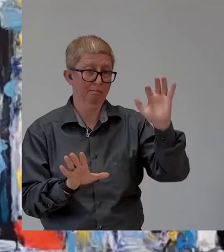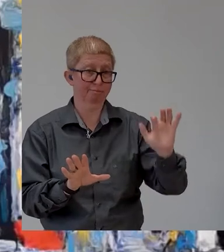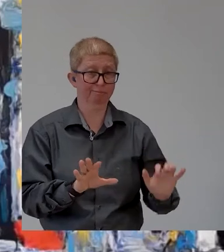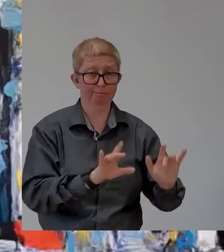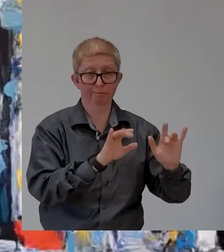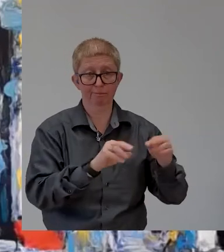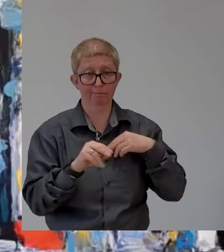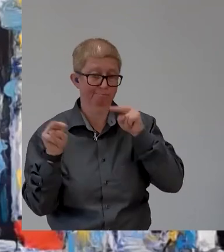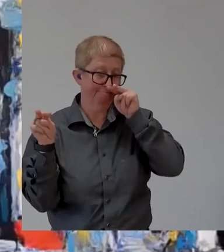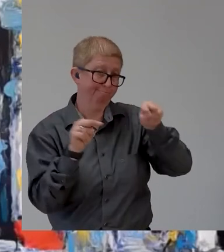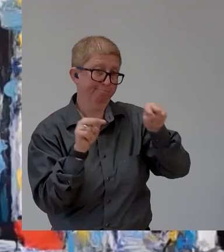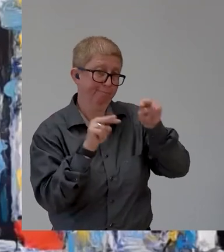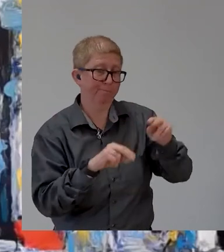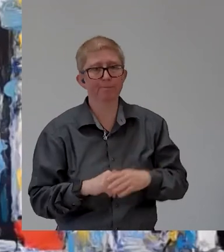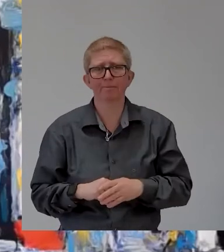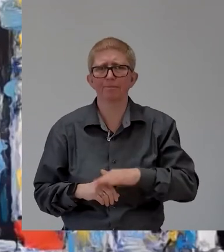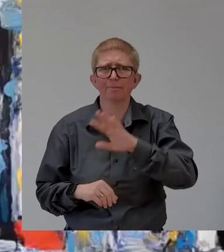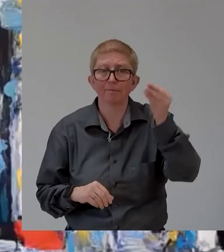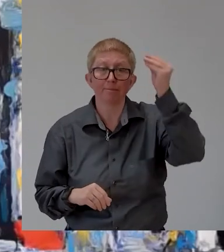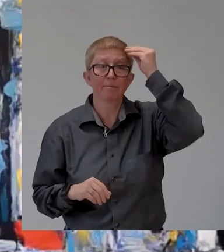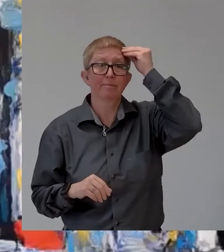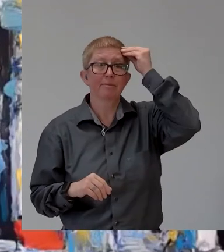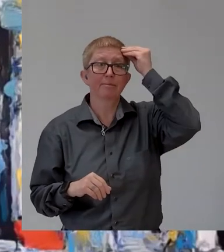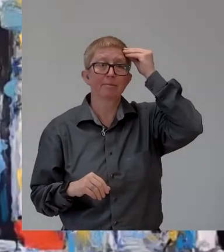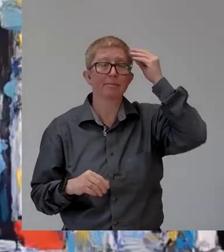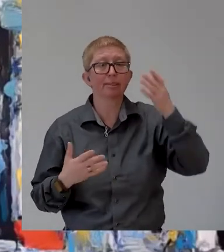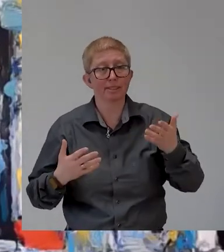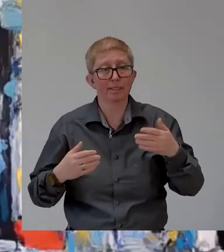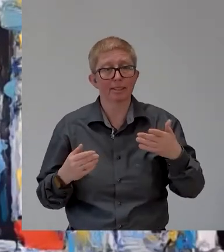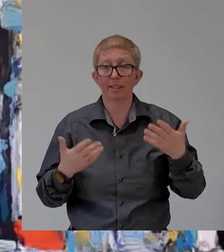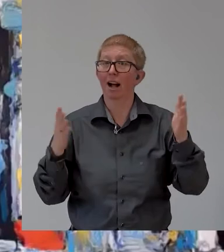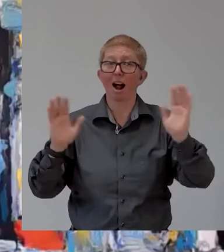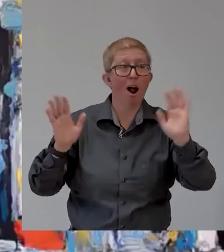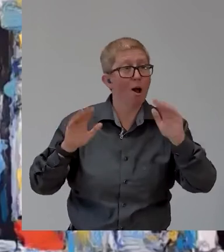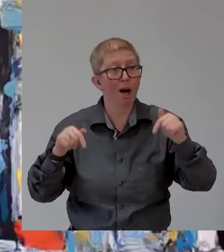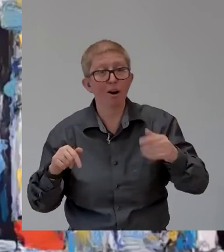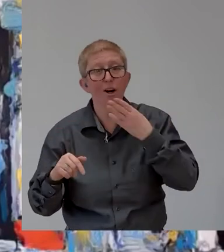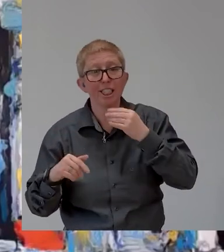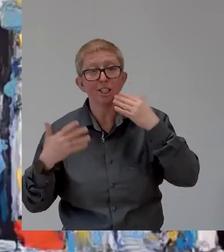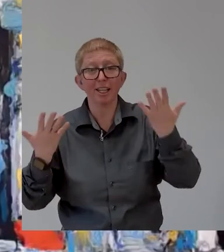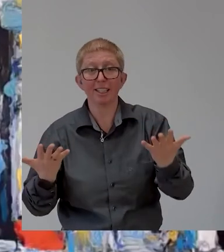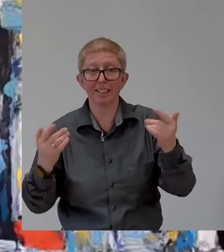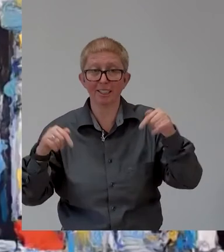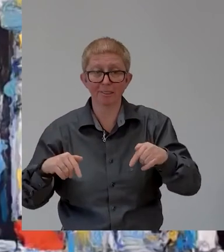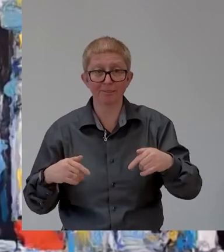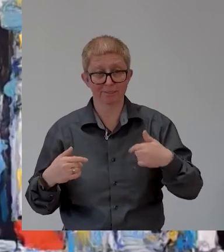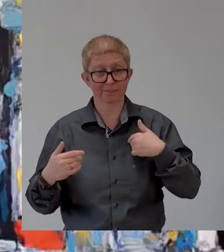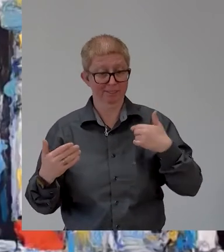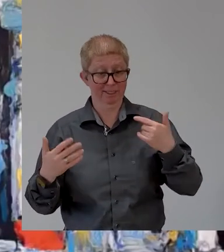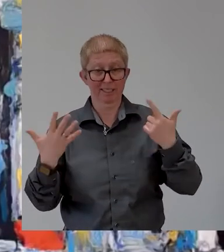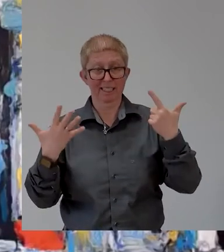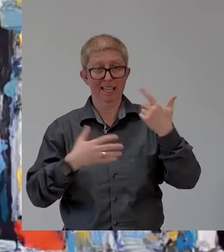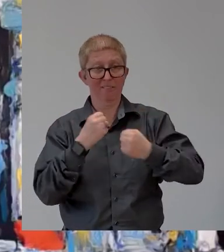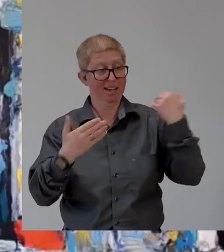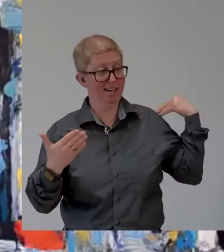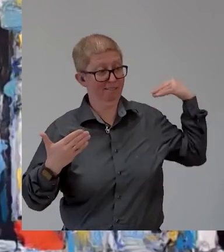the crazy israelis are back just saying this is our seventh consecutive year attending this conference and our